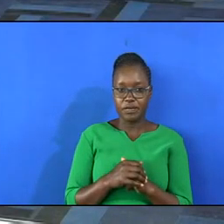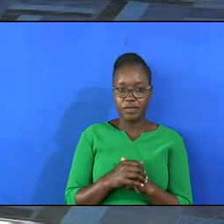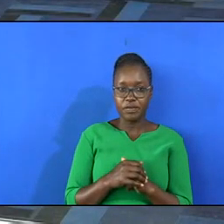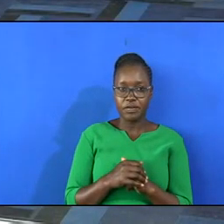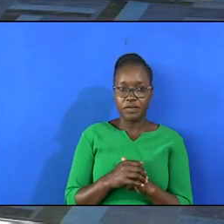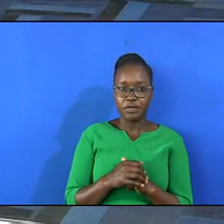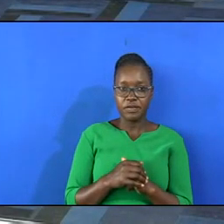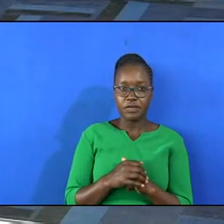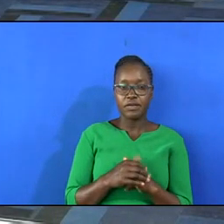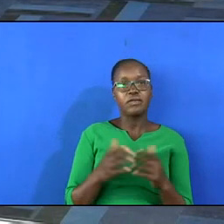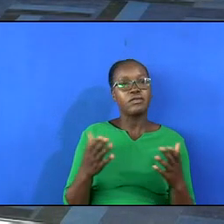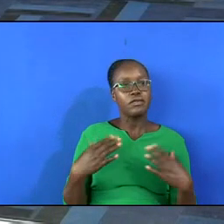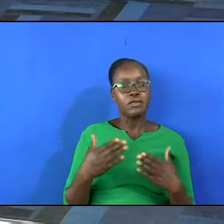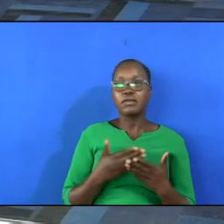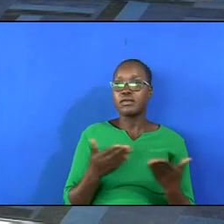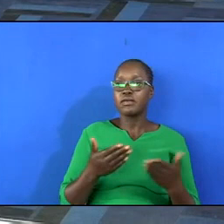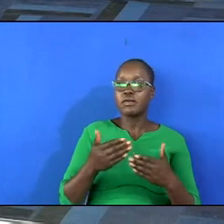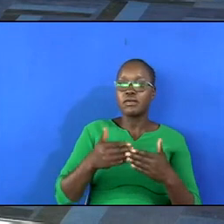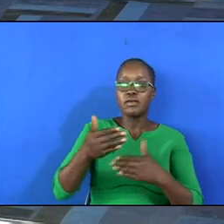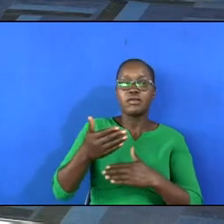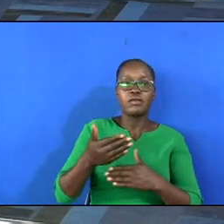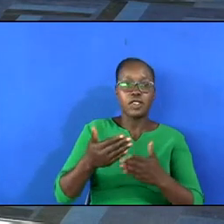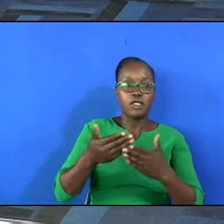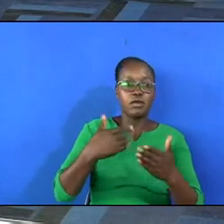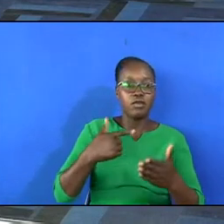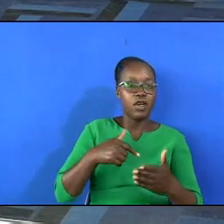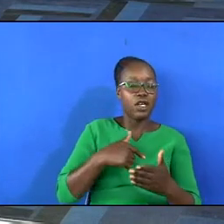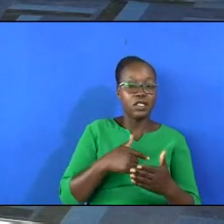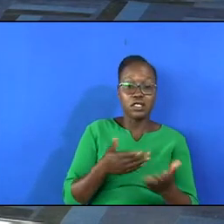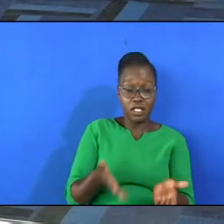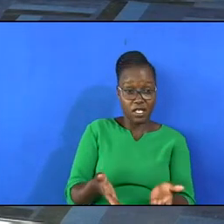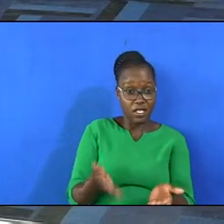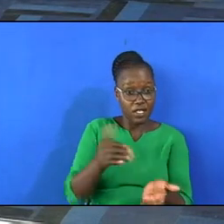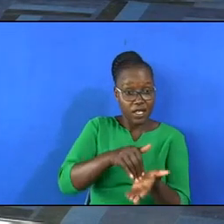Remember, there were people who were ahead of us. They are no longer there.